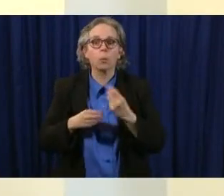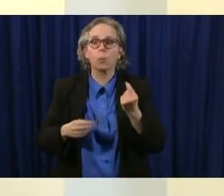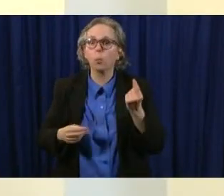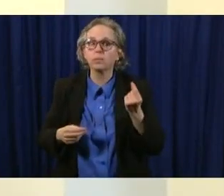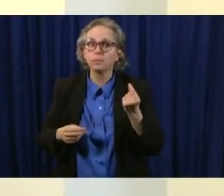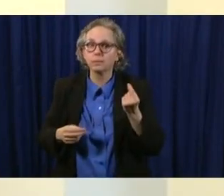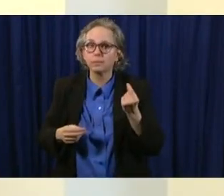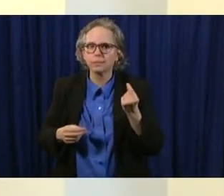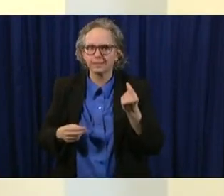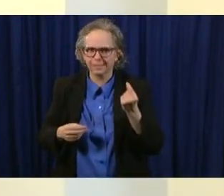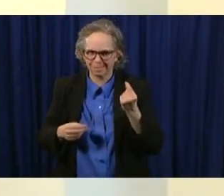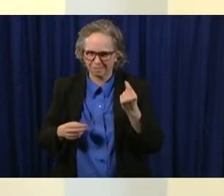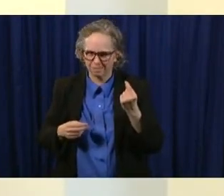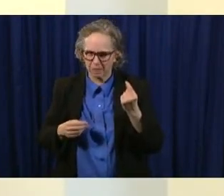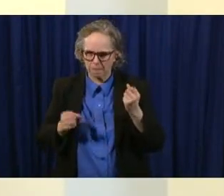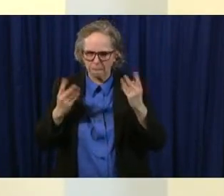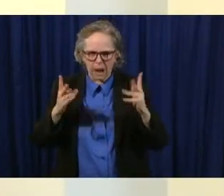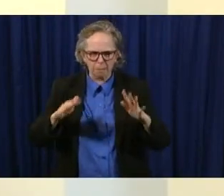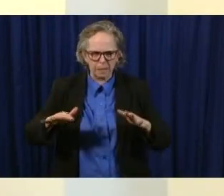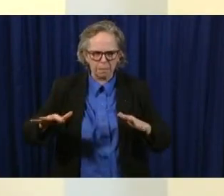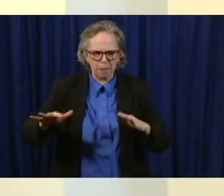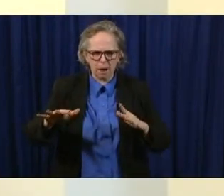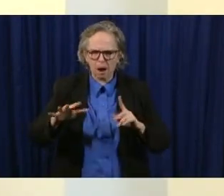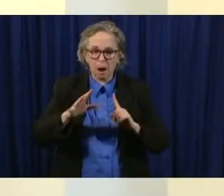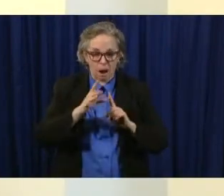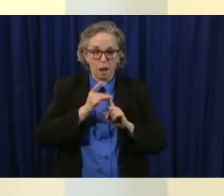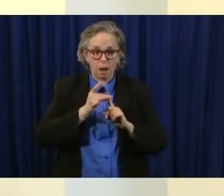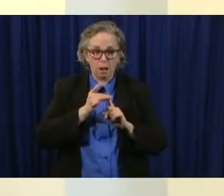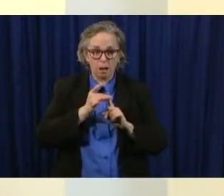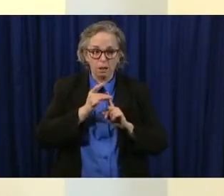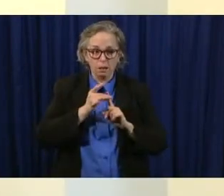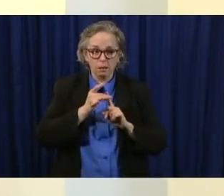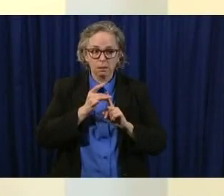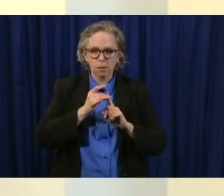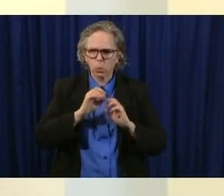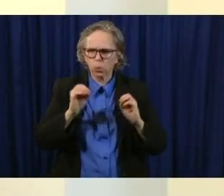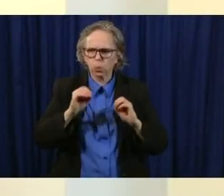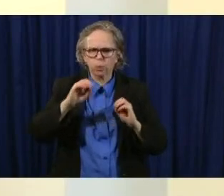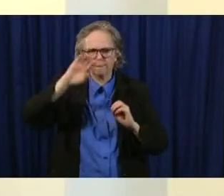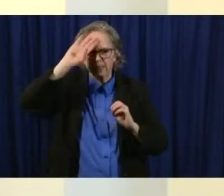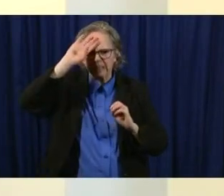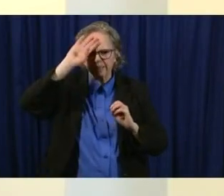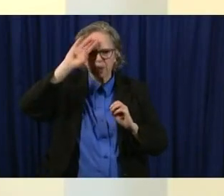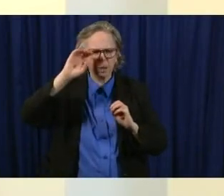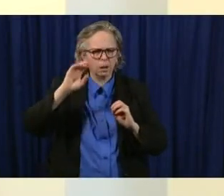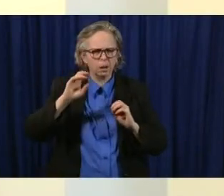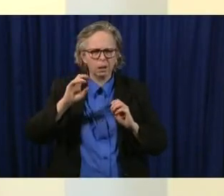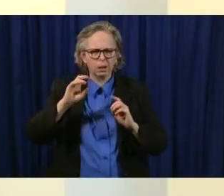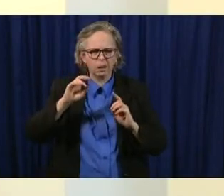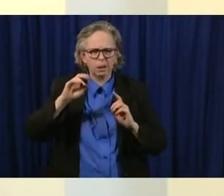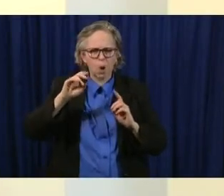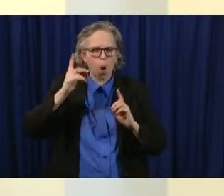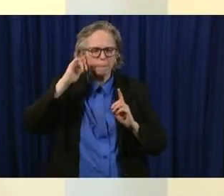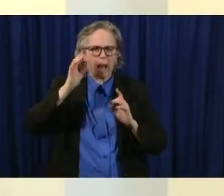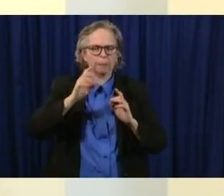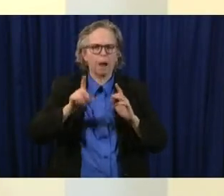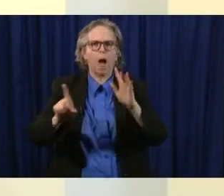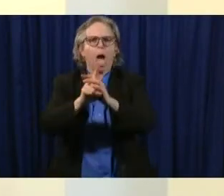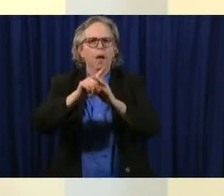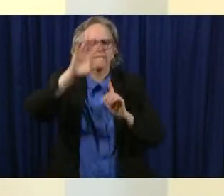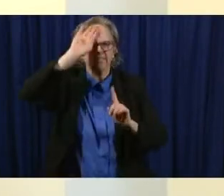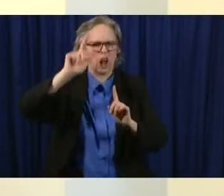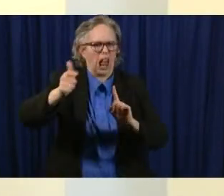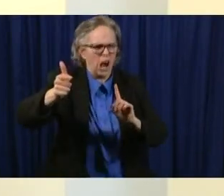folks who get covid that don't actually have a fever or maybe have a fever much later in the onset of their illness um